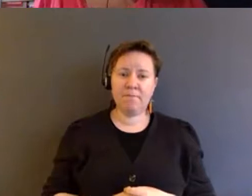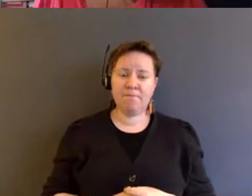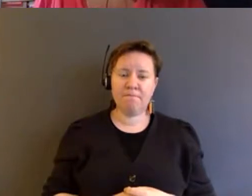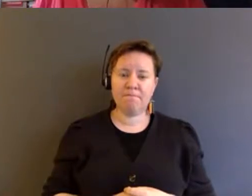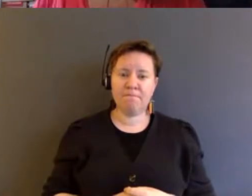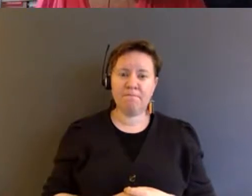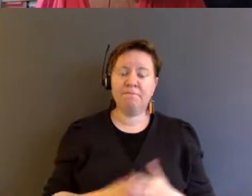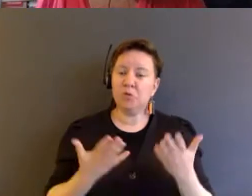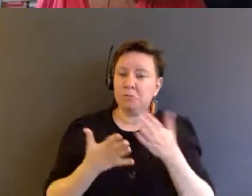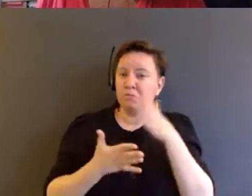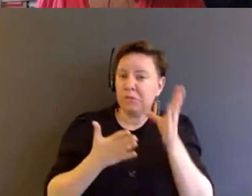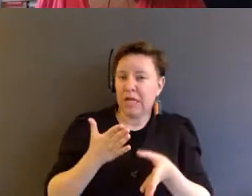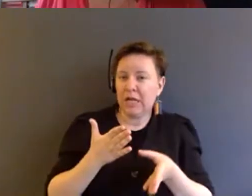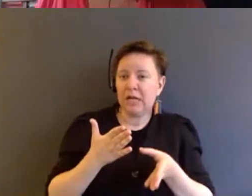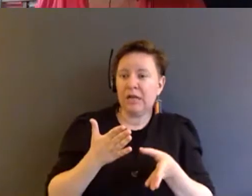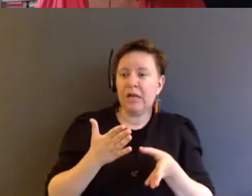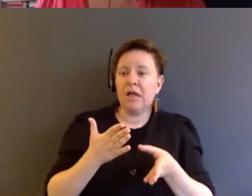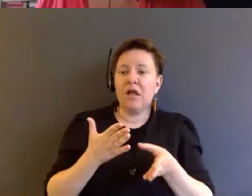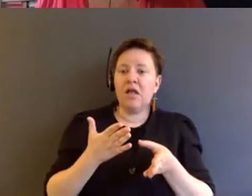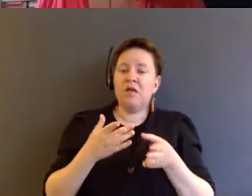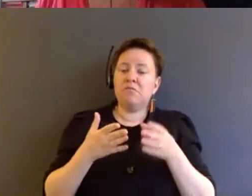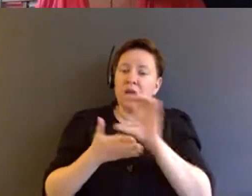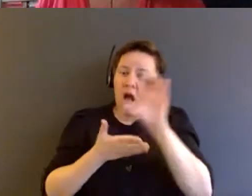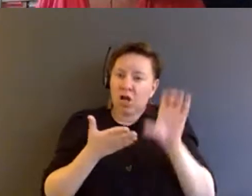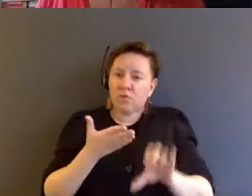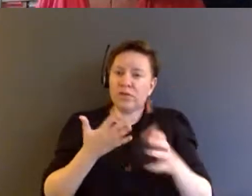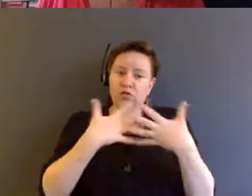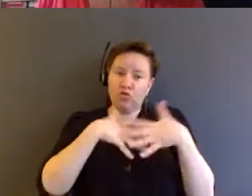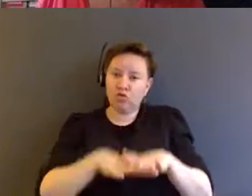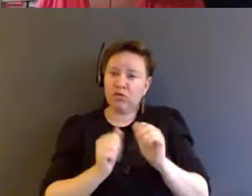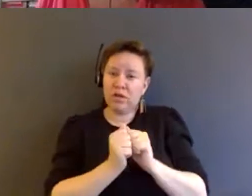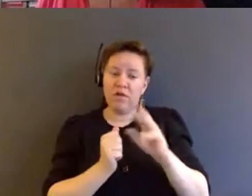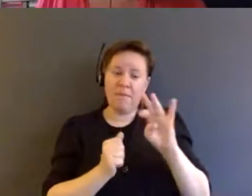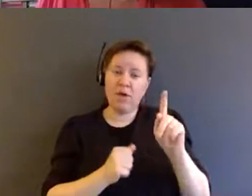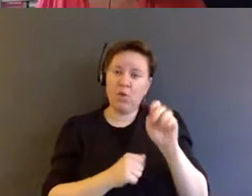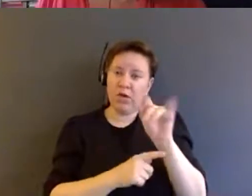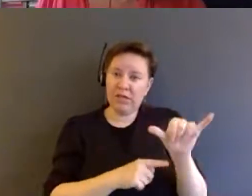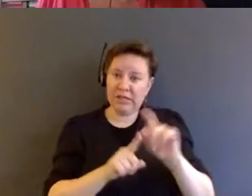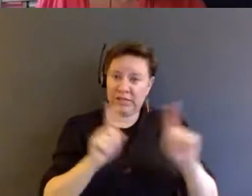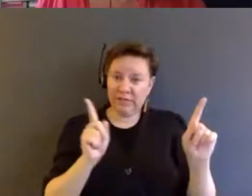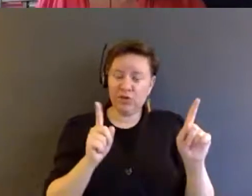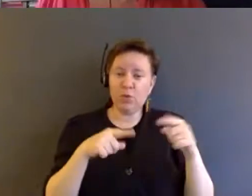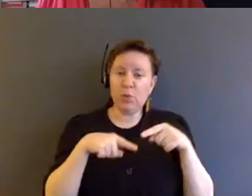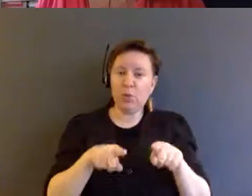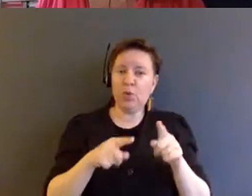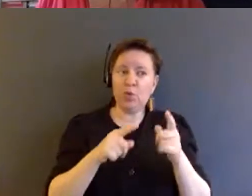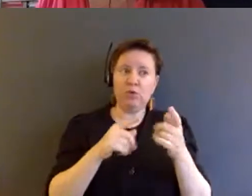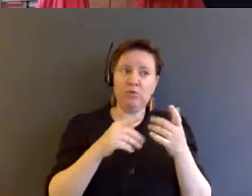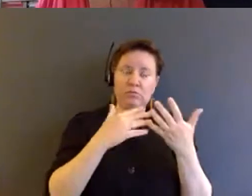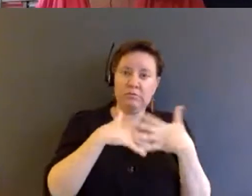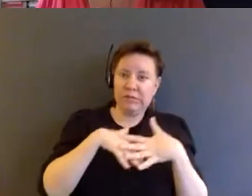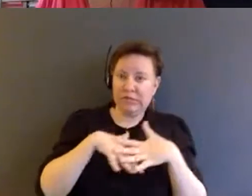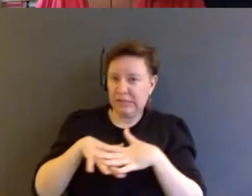To end, the consequences of inclusion of minority difference via assimilation and commodification